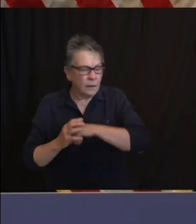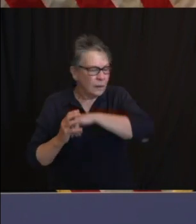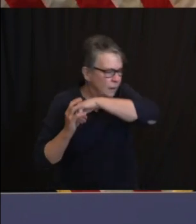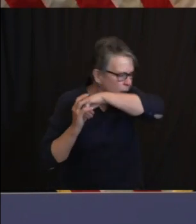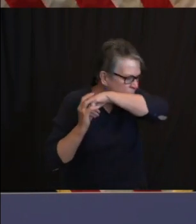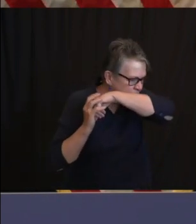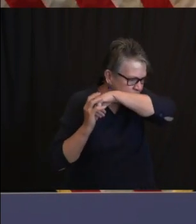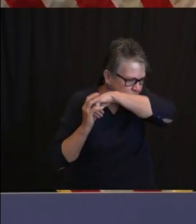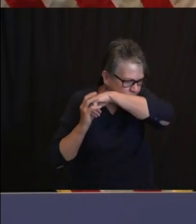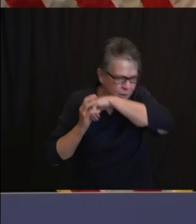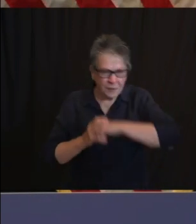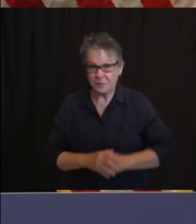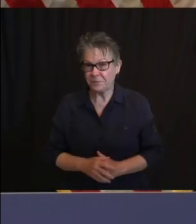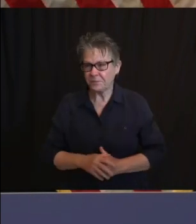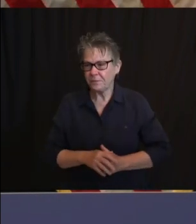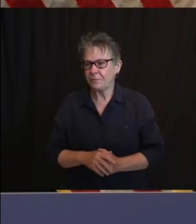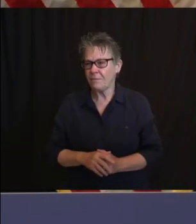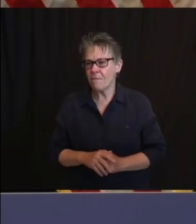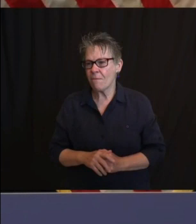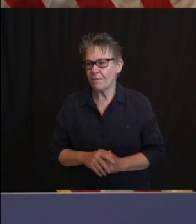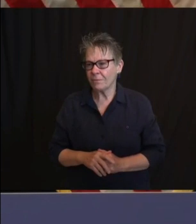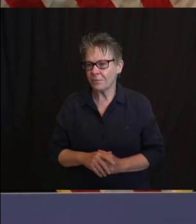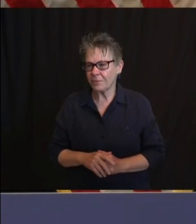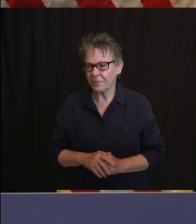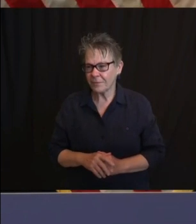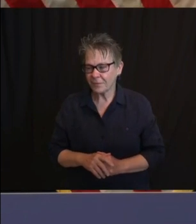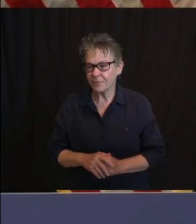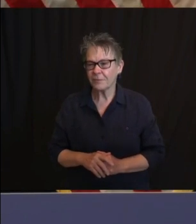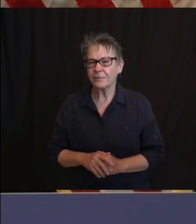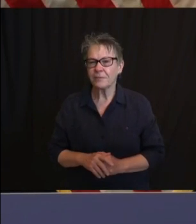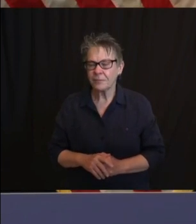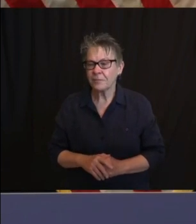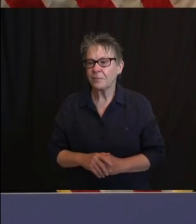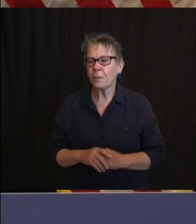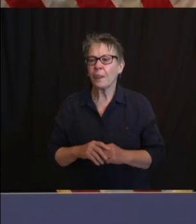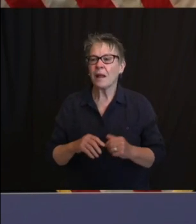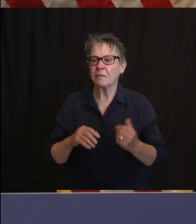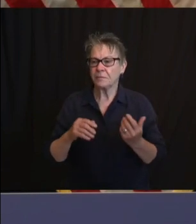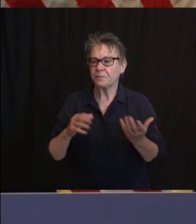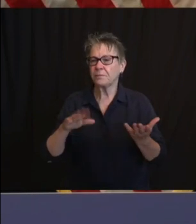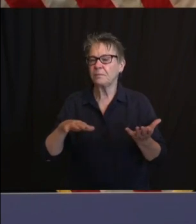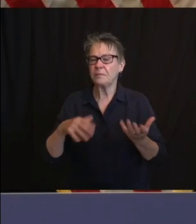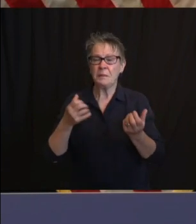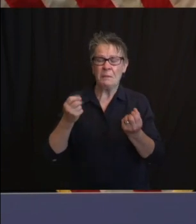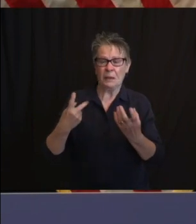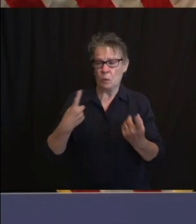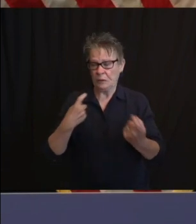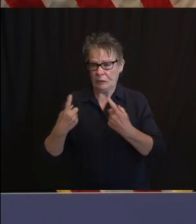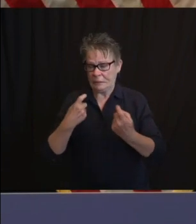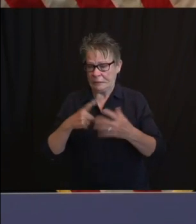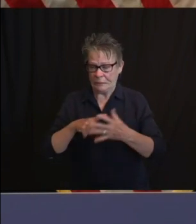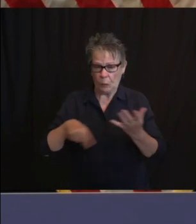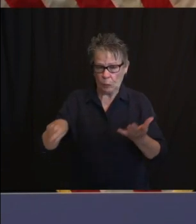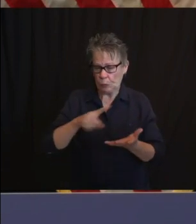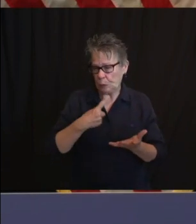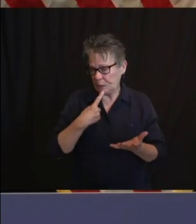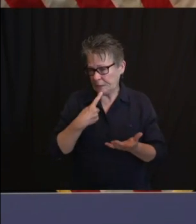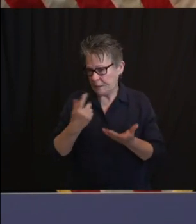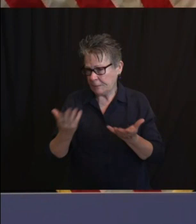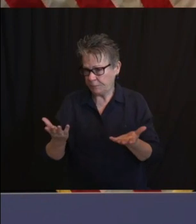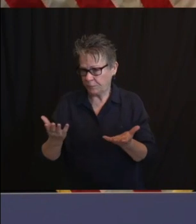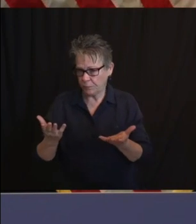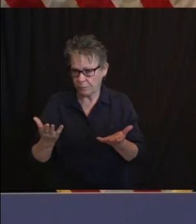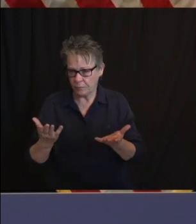not all of you, but many of you have, um, have addressed, and that is, there's a not surprising, I don't